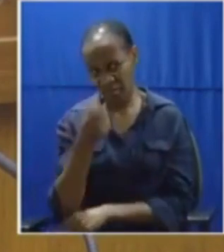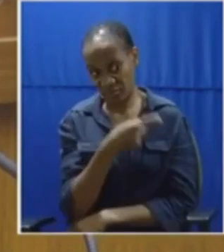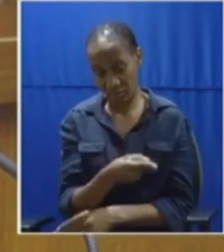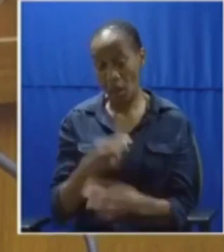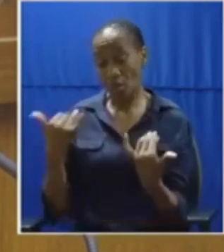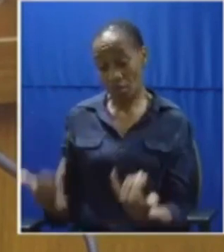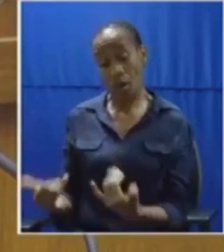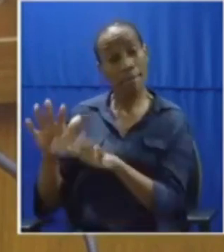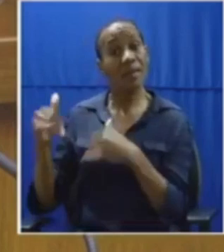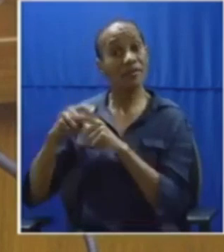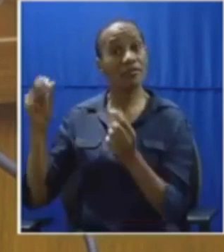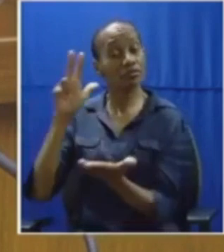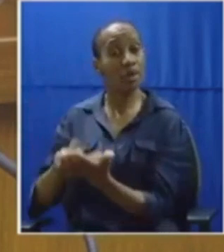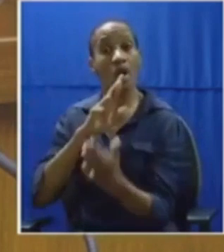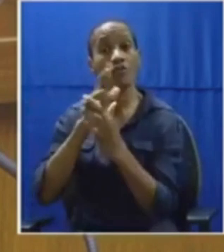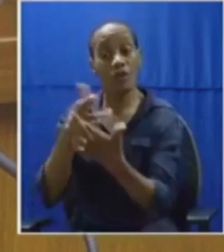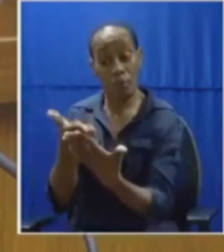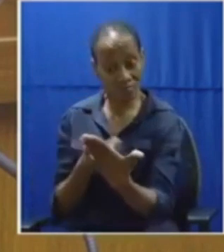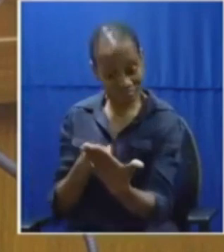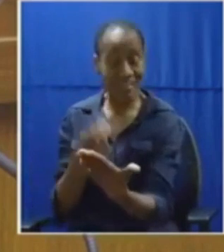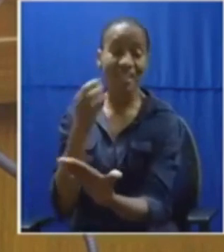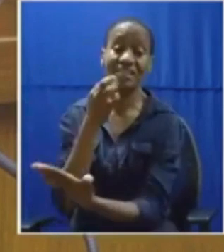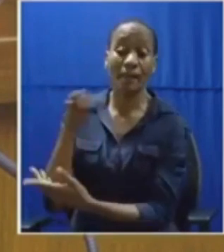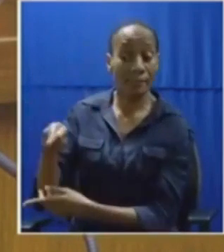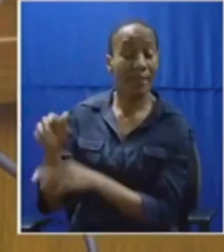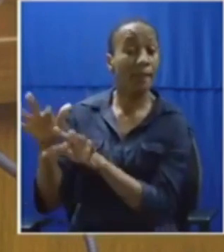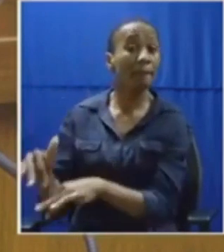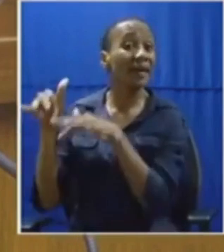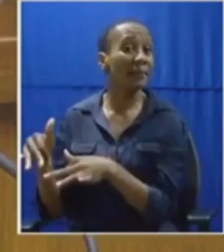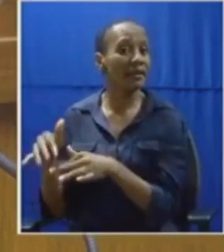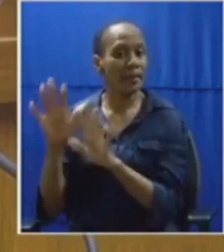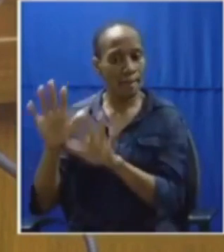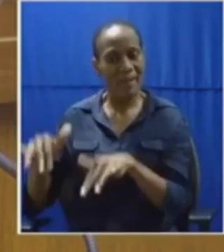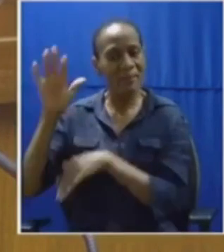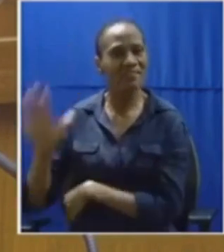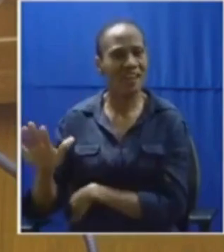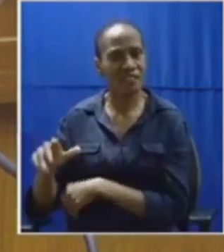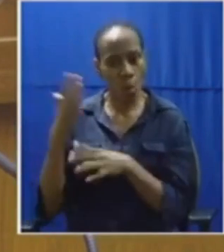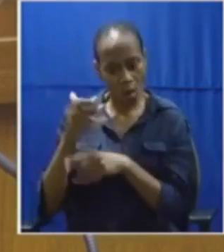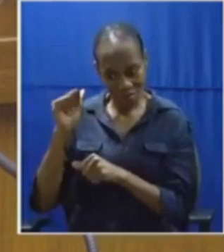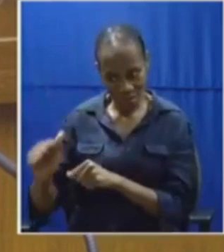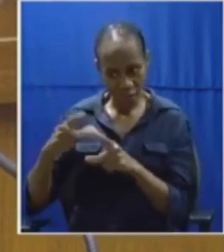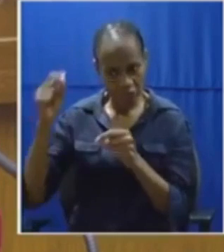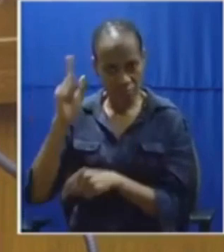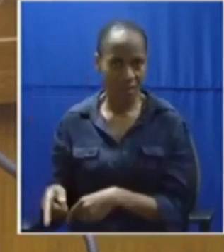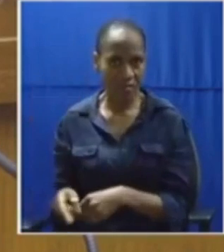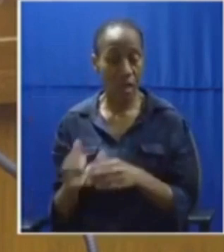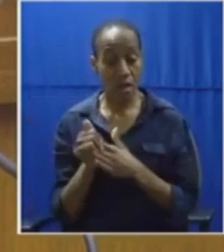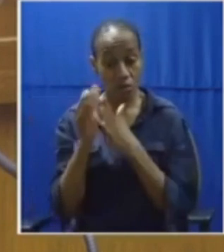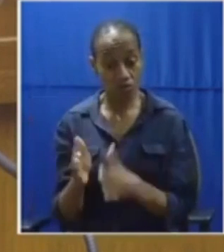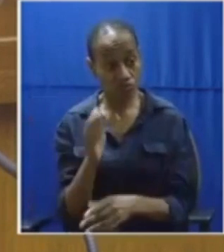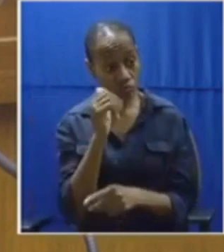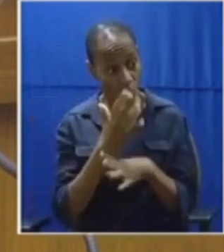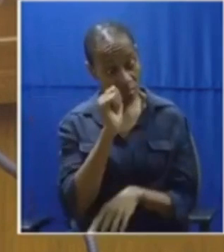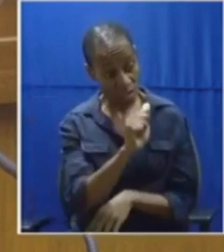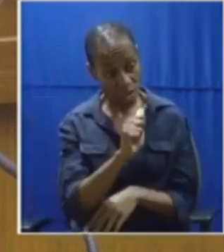by this democratic parliament already has said that this parliament fifth parliament must conclude this way your leadership will fail to do